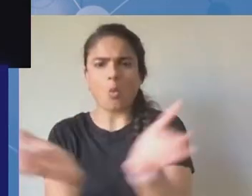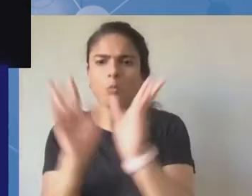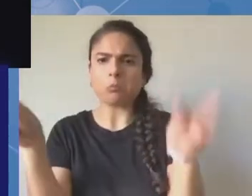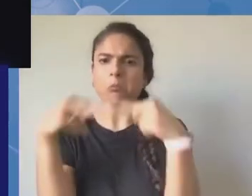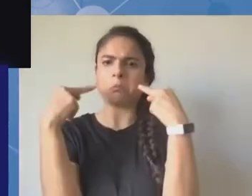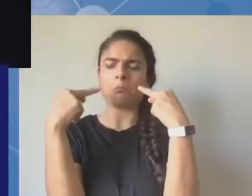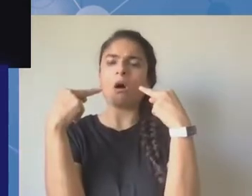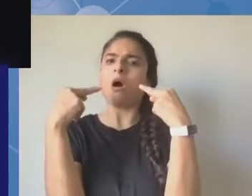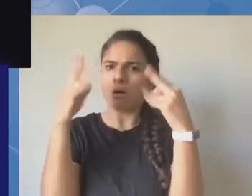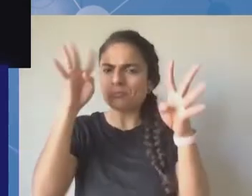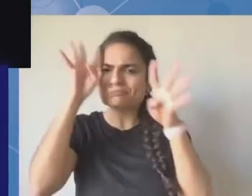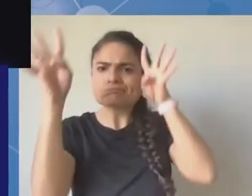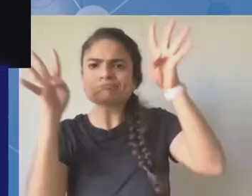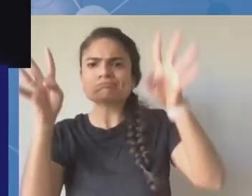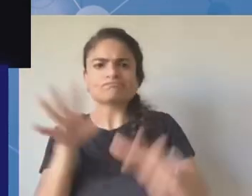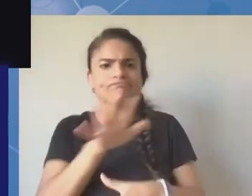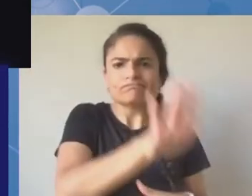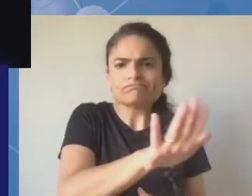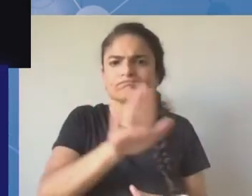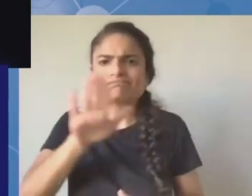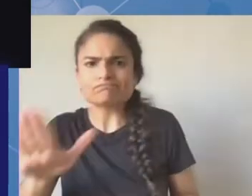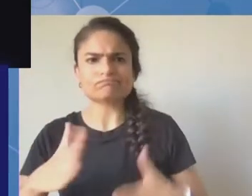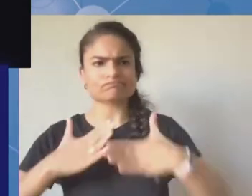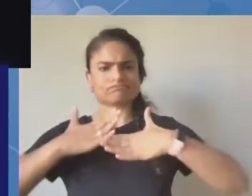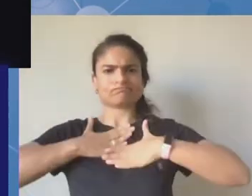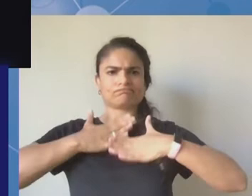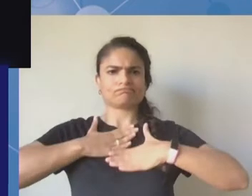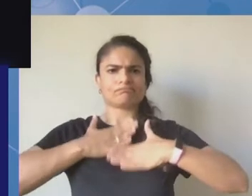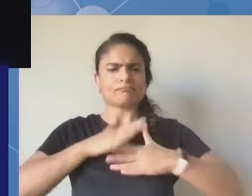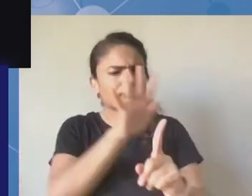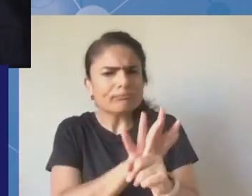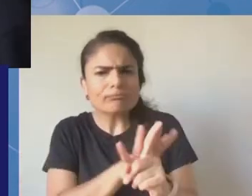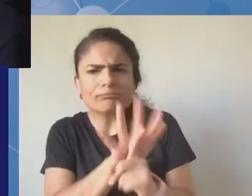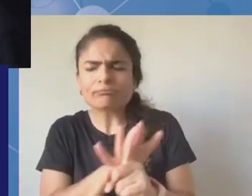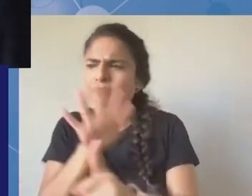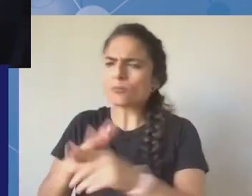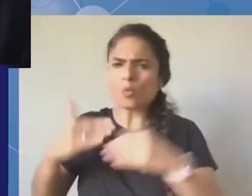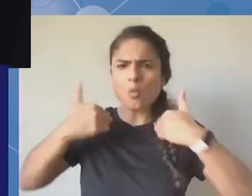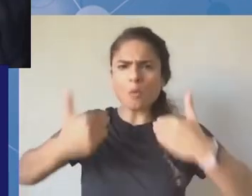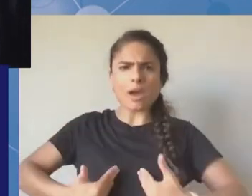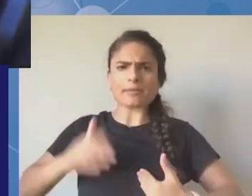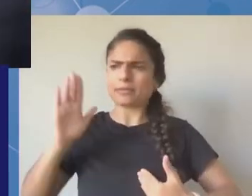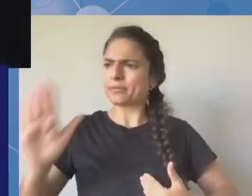should it be really used for control? Thank you. Thank you very much.